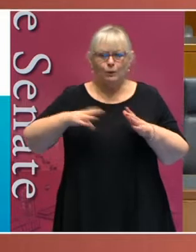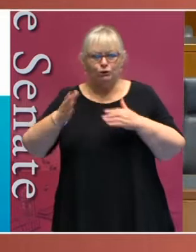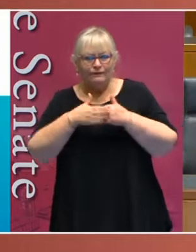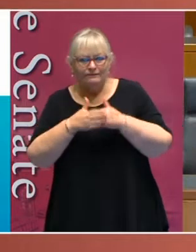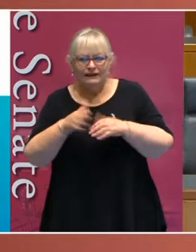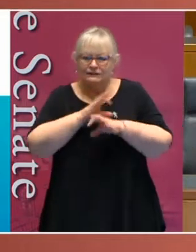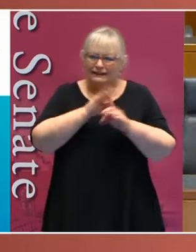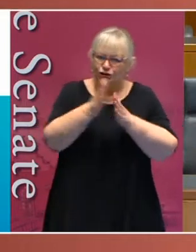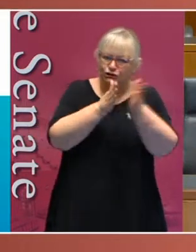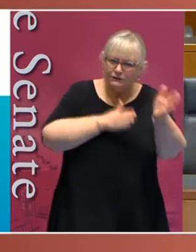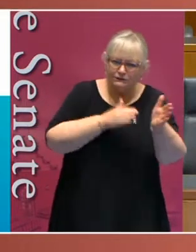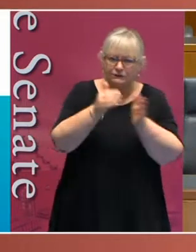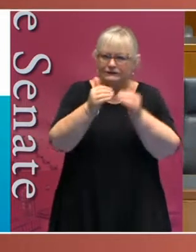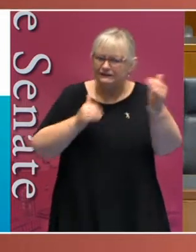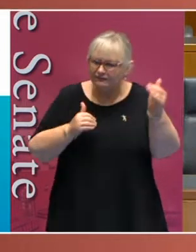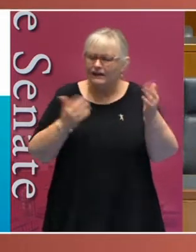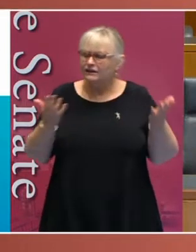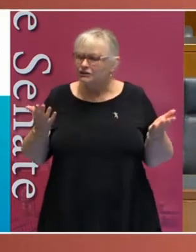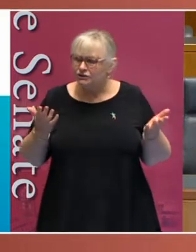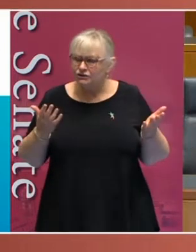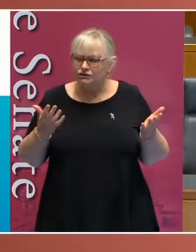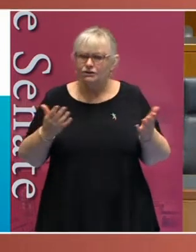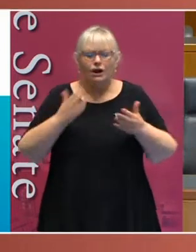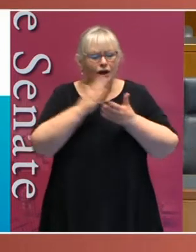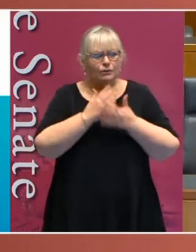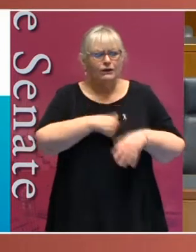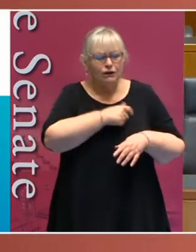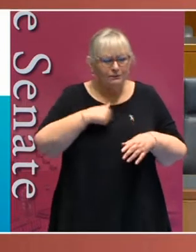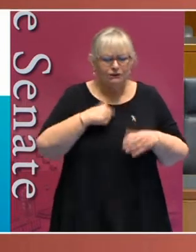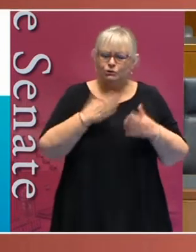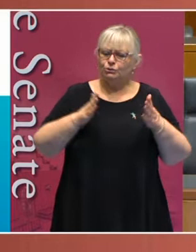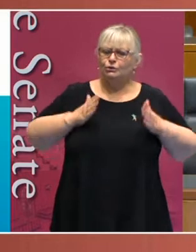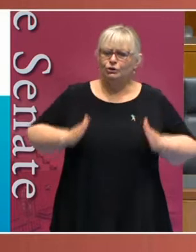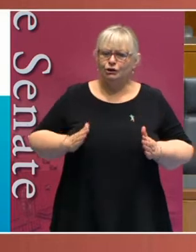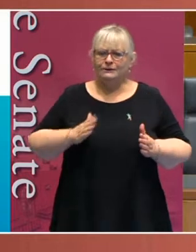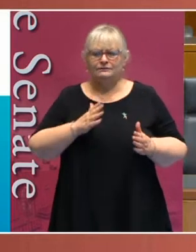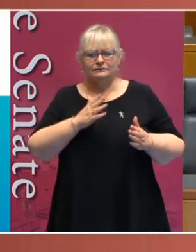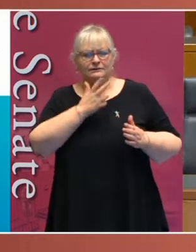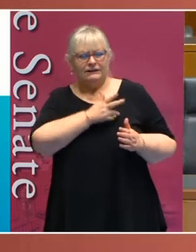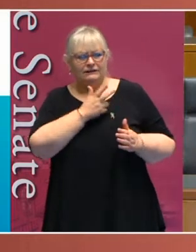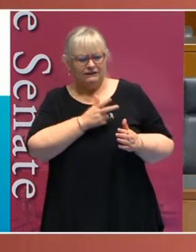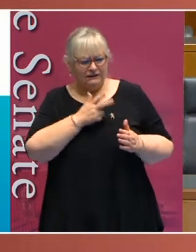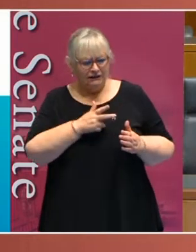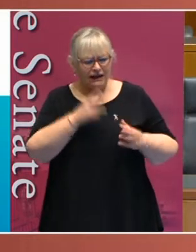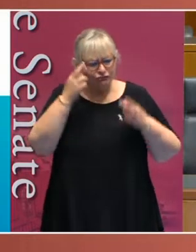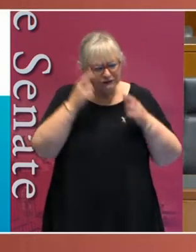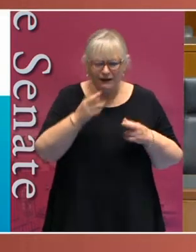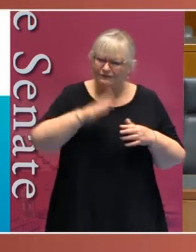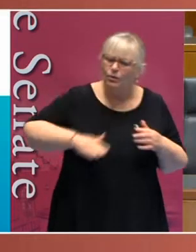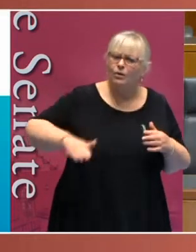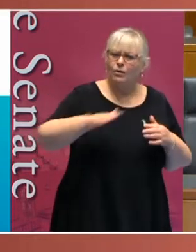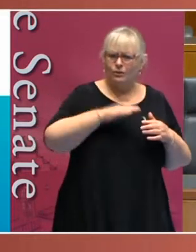disadvantage? Are we committed to human dignity and equal respect for all members of all society?